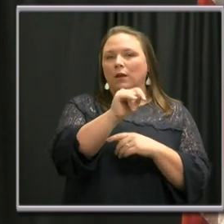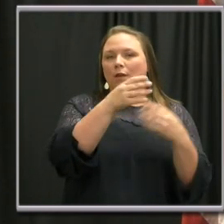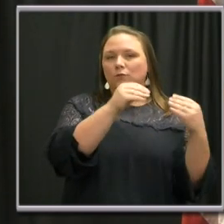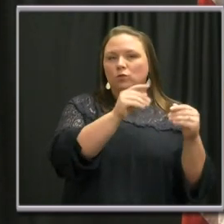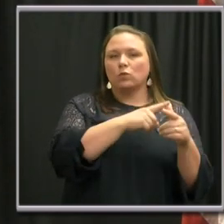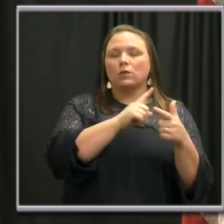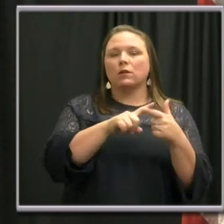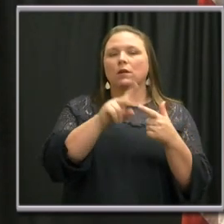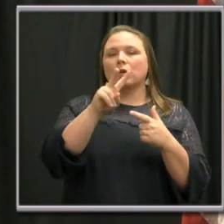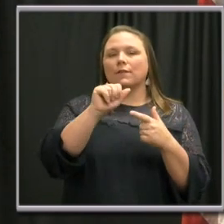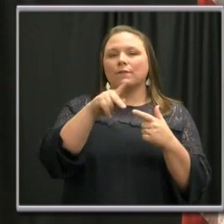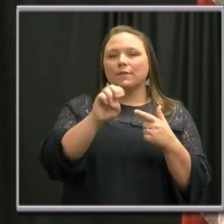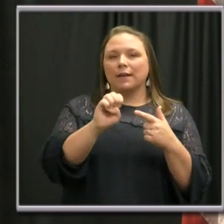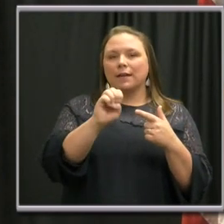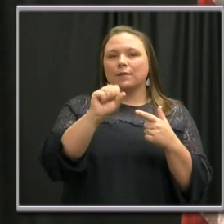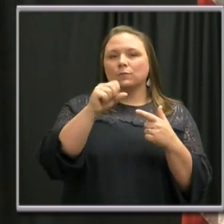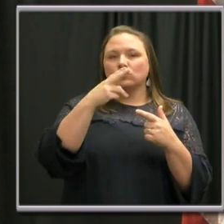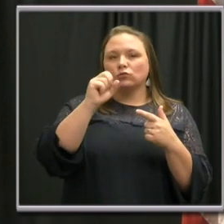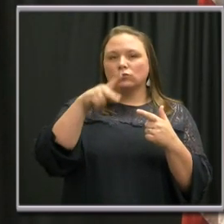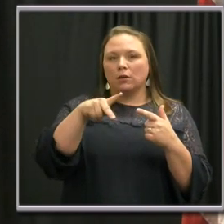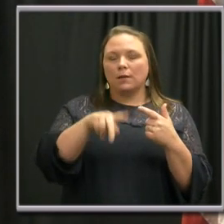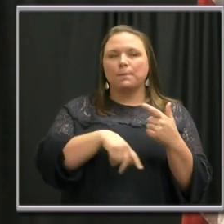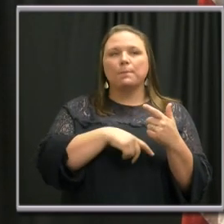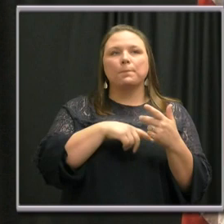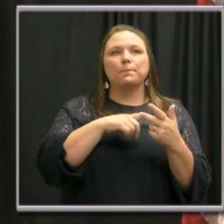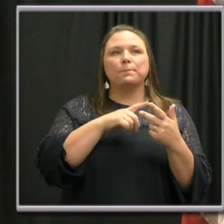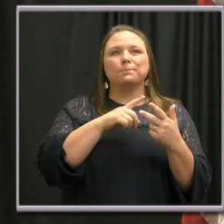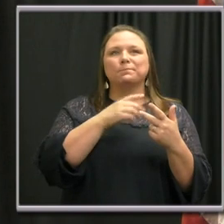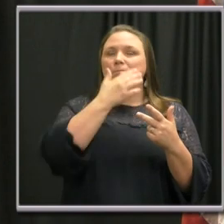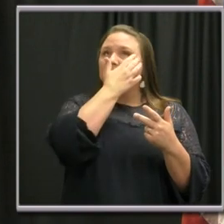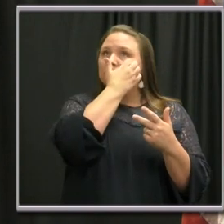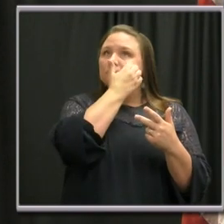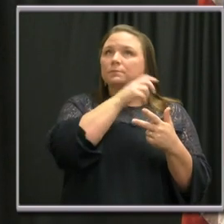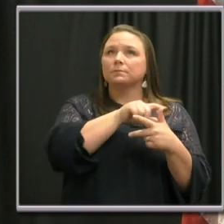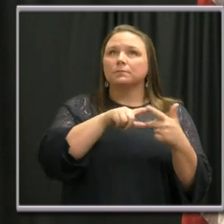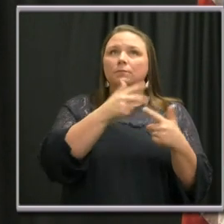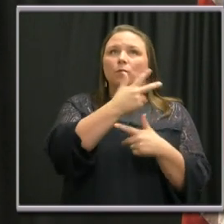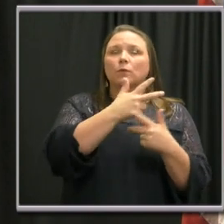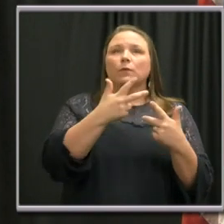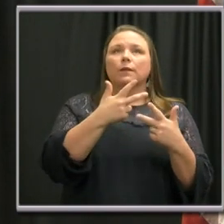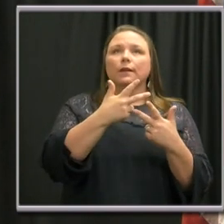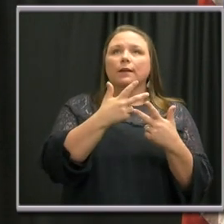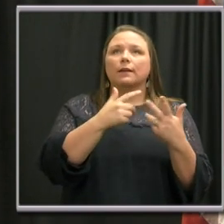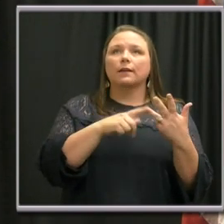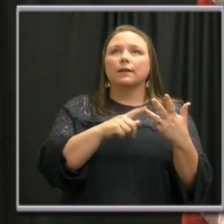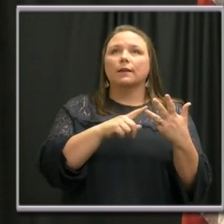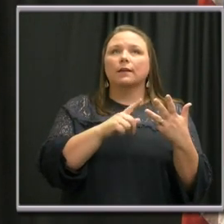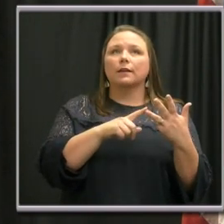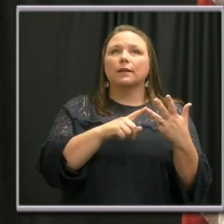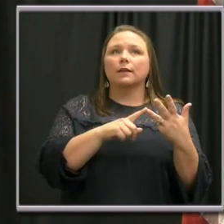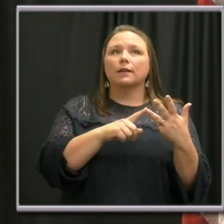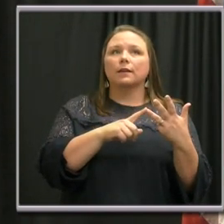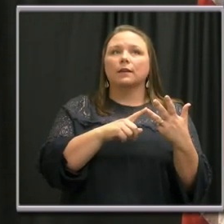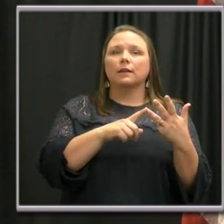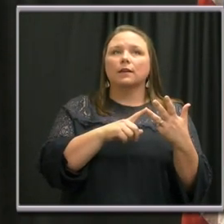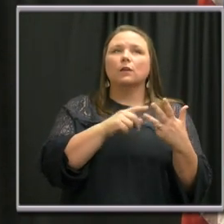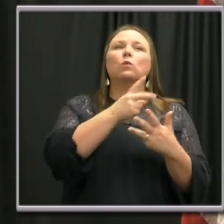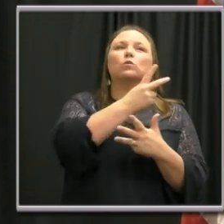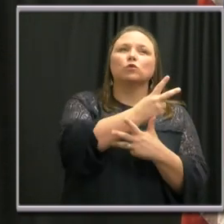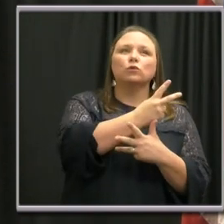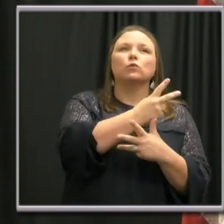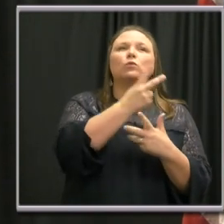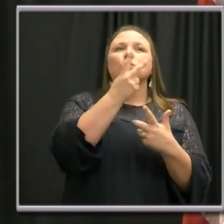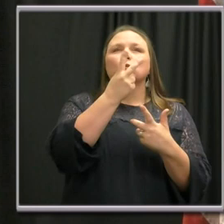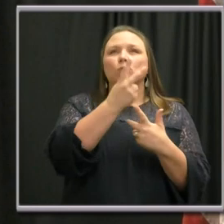vape shop, and so that's like three of them. We had, well, two each of